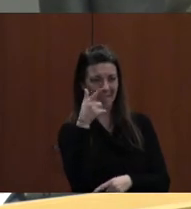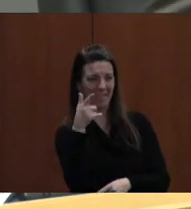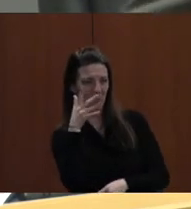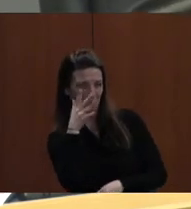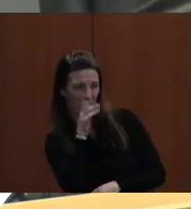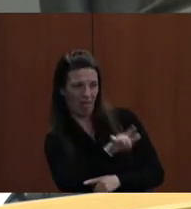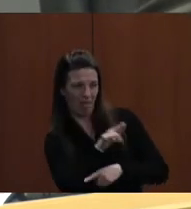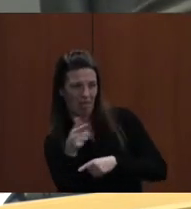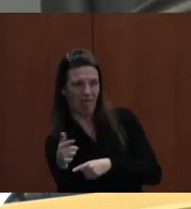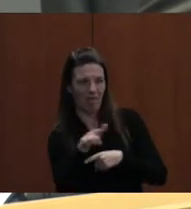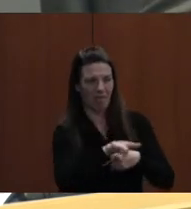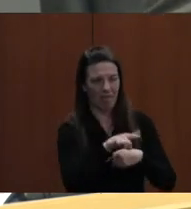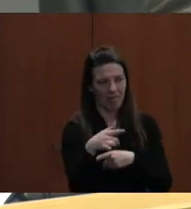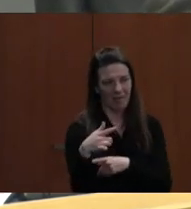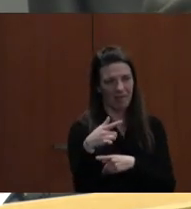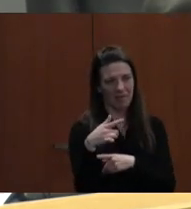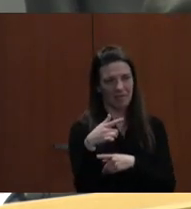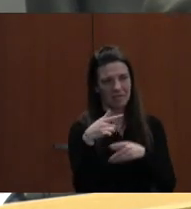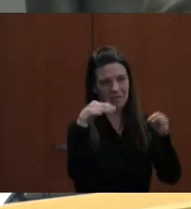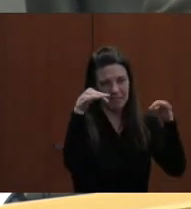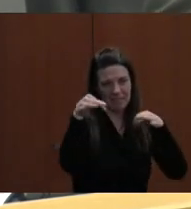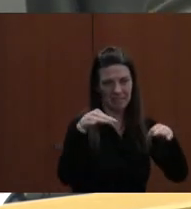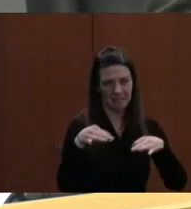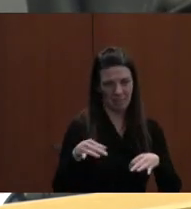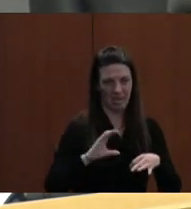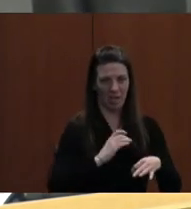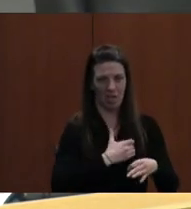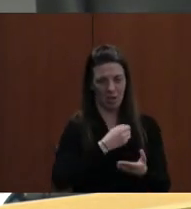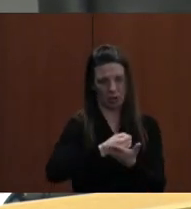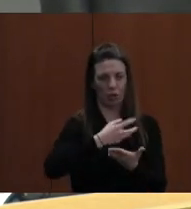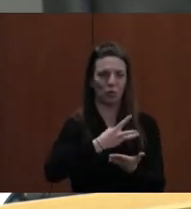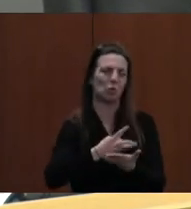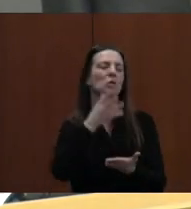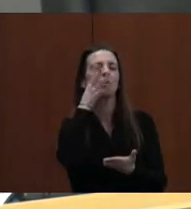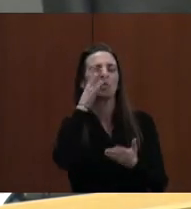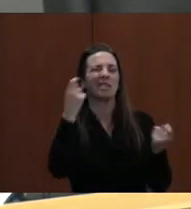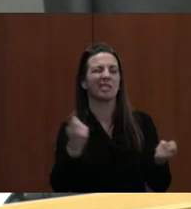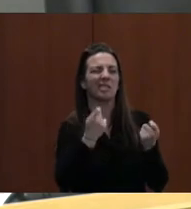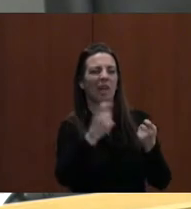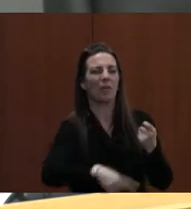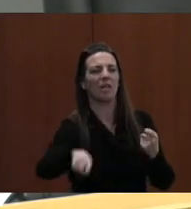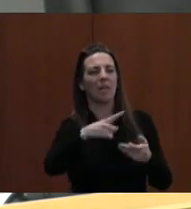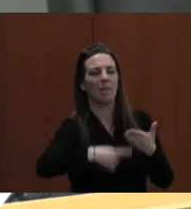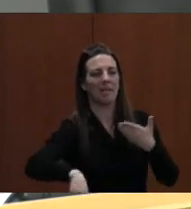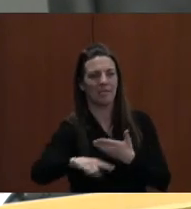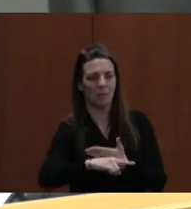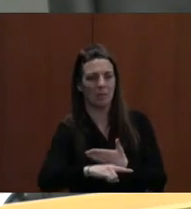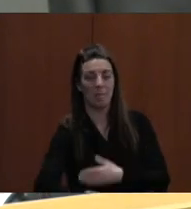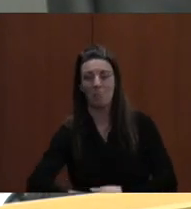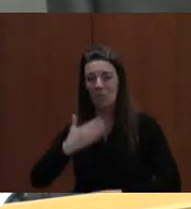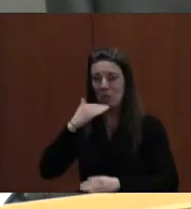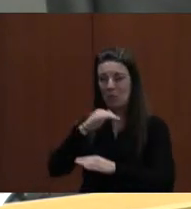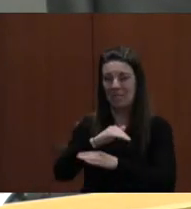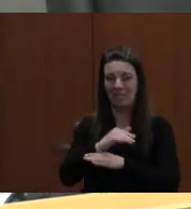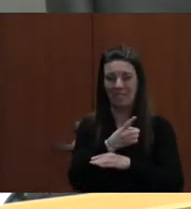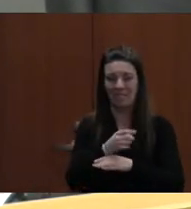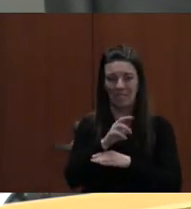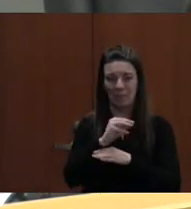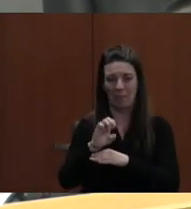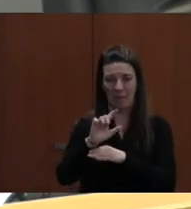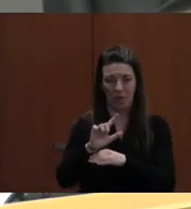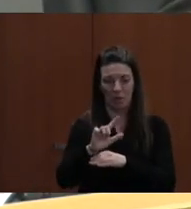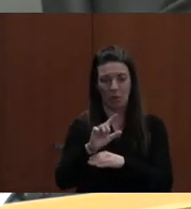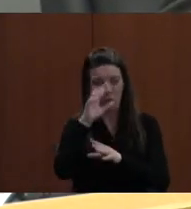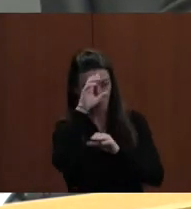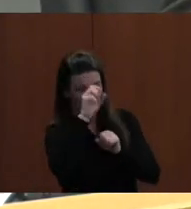effort here to highlight our social workers again that we'll be celebrating next week. Good evening, Dr. Michael, President Williams, and members